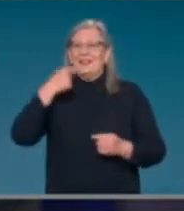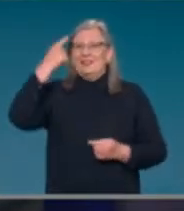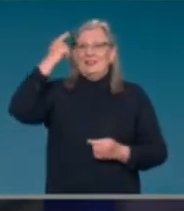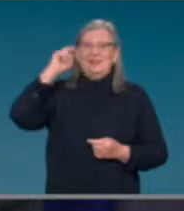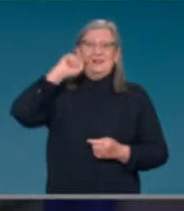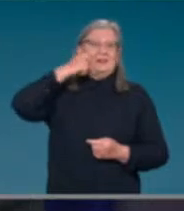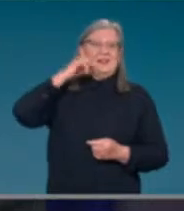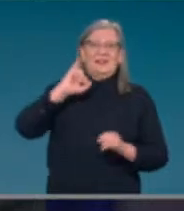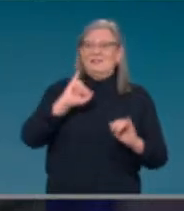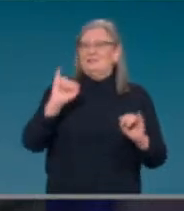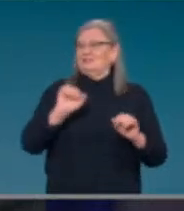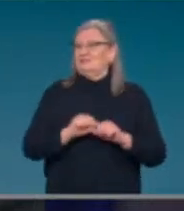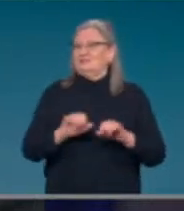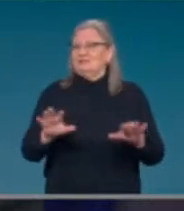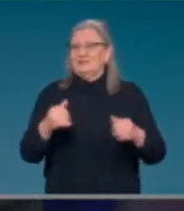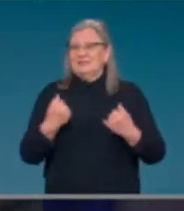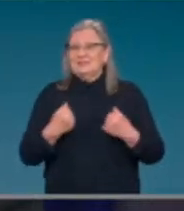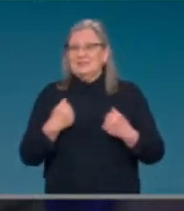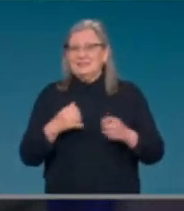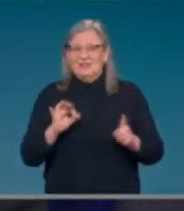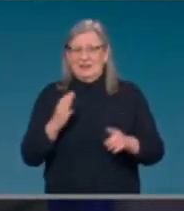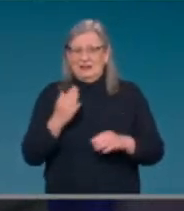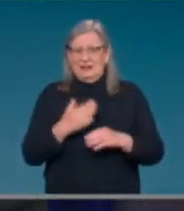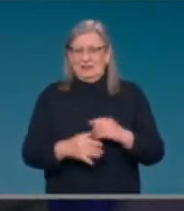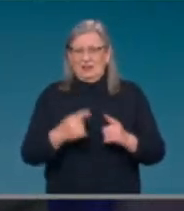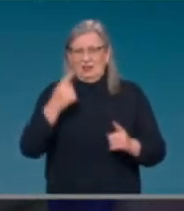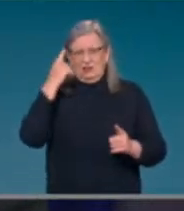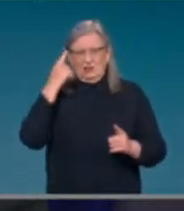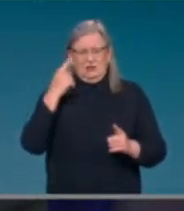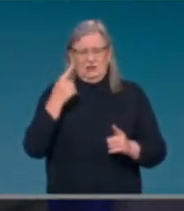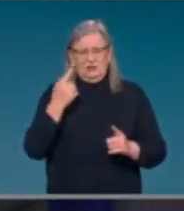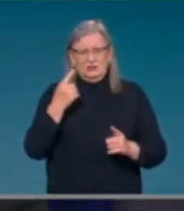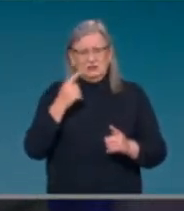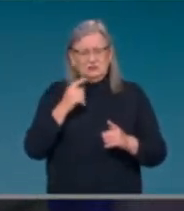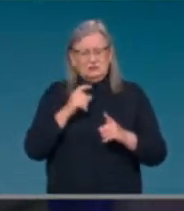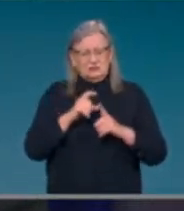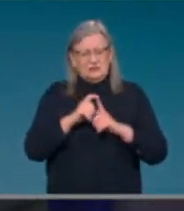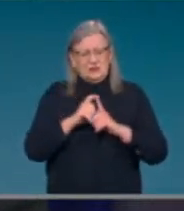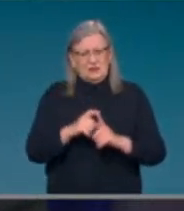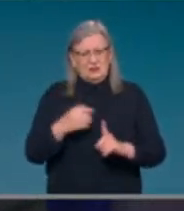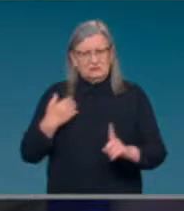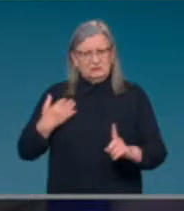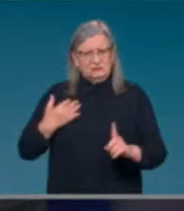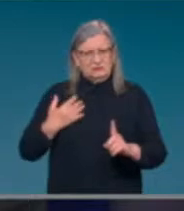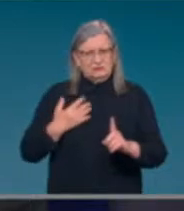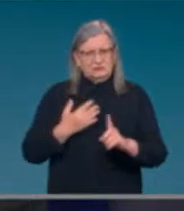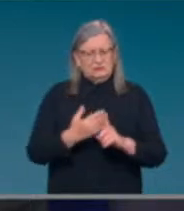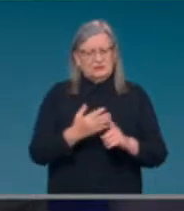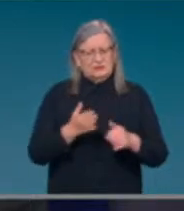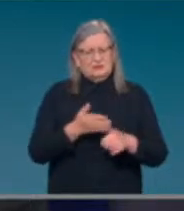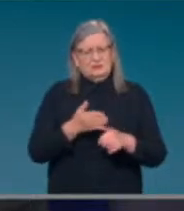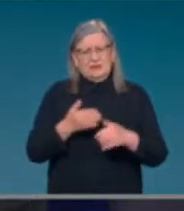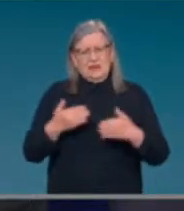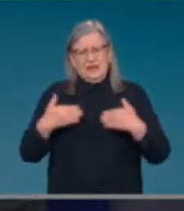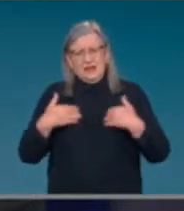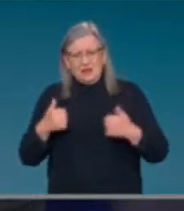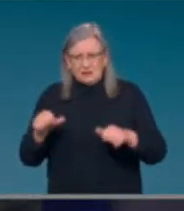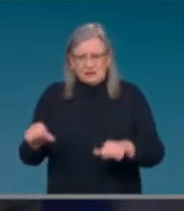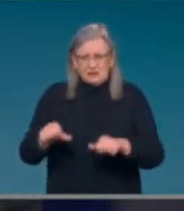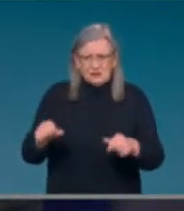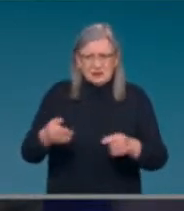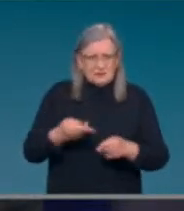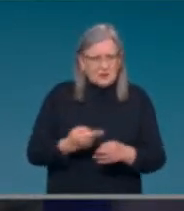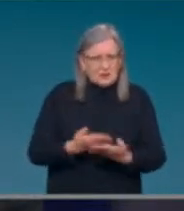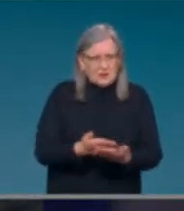most challenging period, but as far as importance to the health and welfare and the future of the Australian community, probably the most important